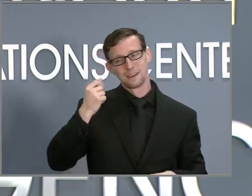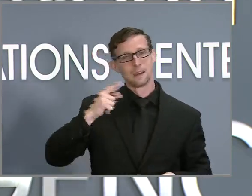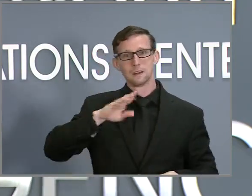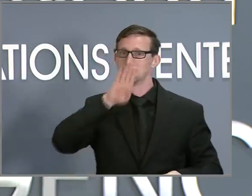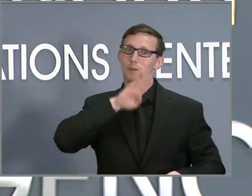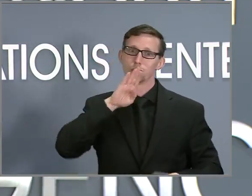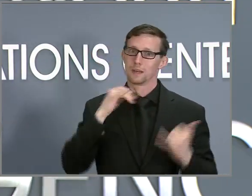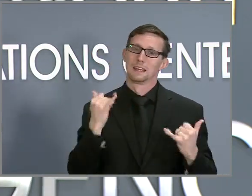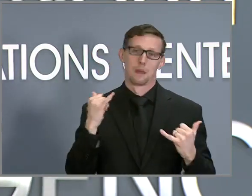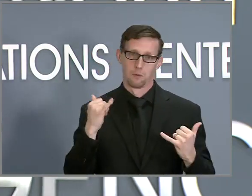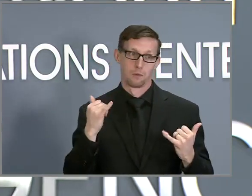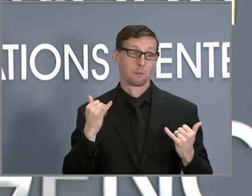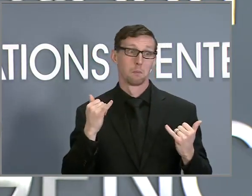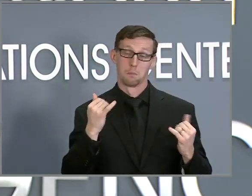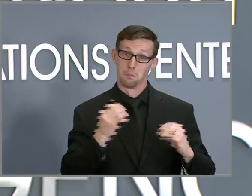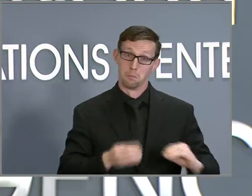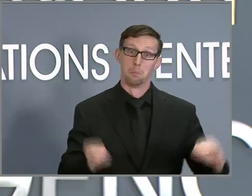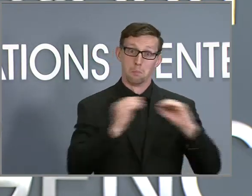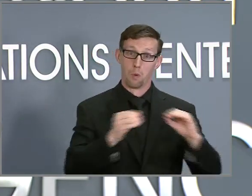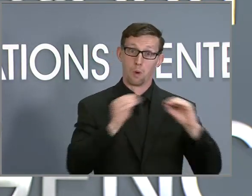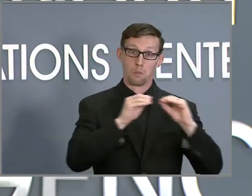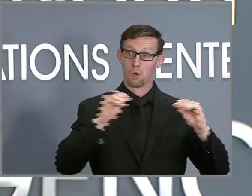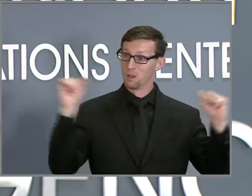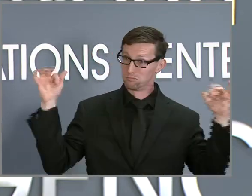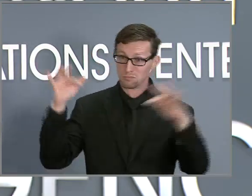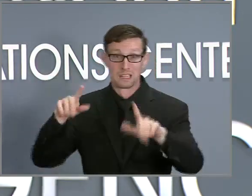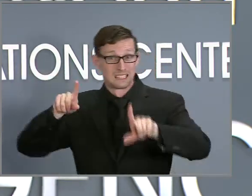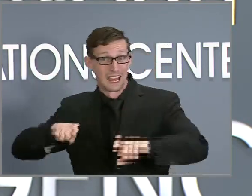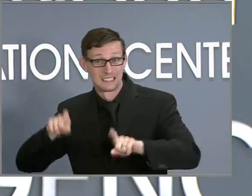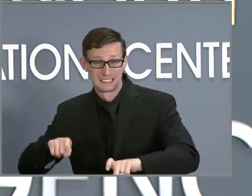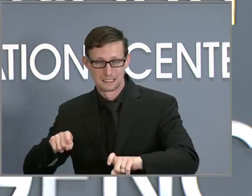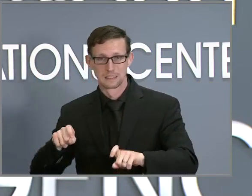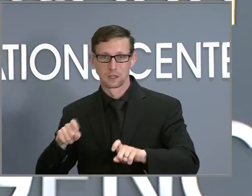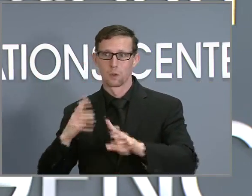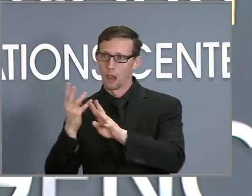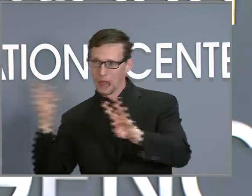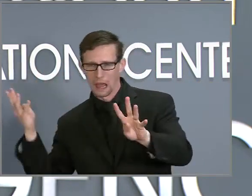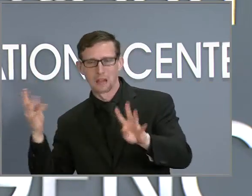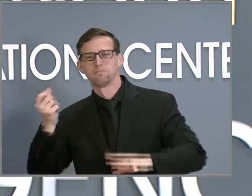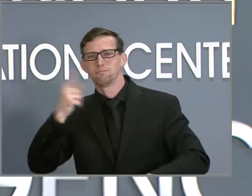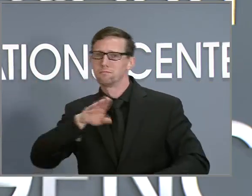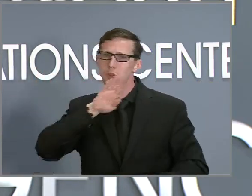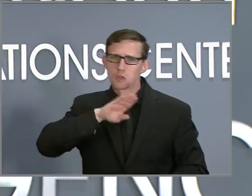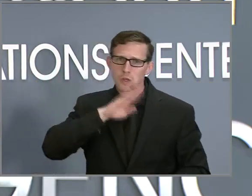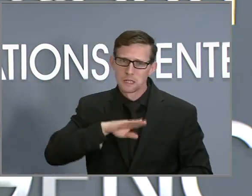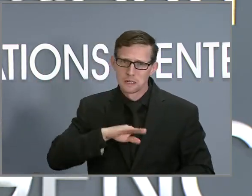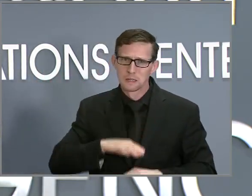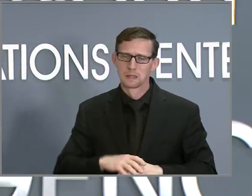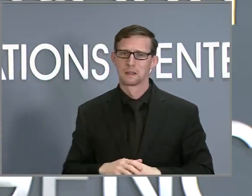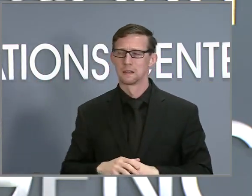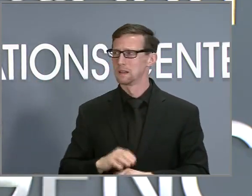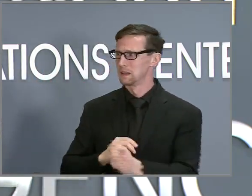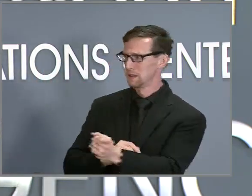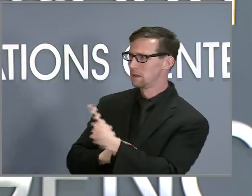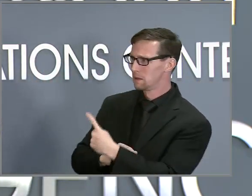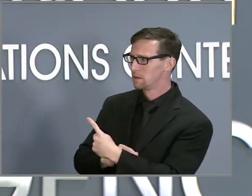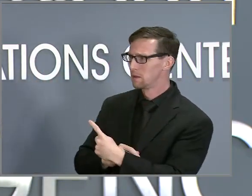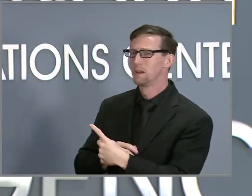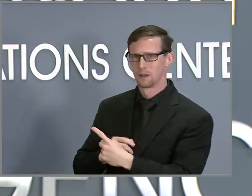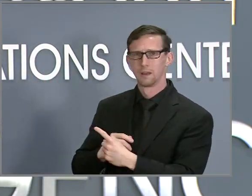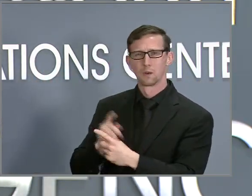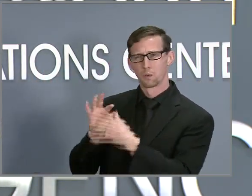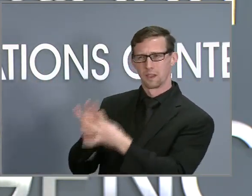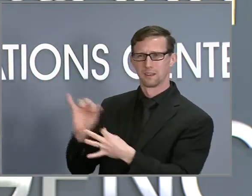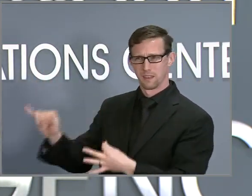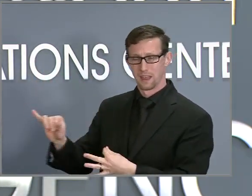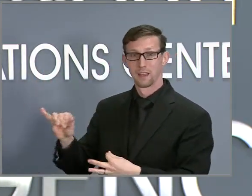moments in testing. And so we'll continue to work to increase access as much as possible. Related to that, we have seen people really struggling to find the at